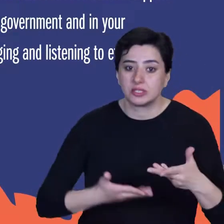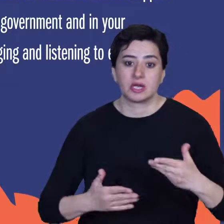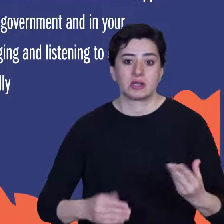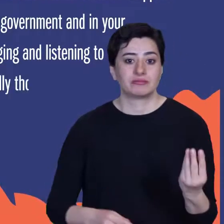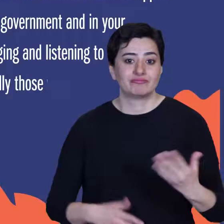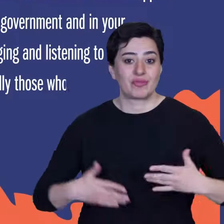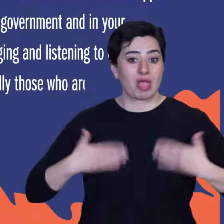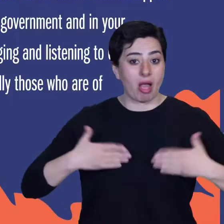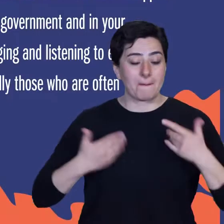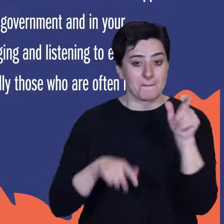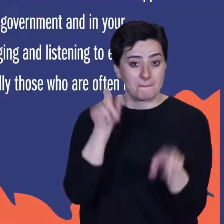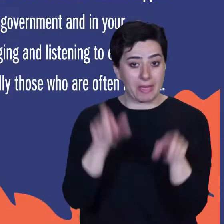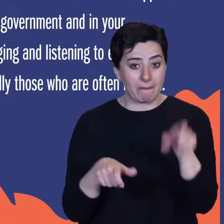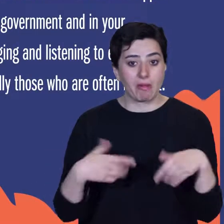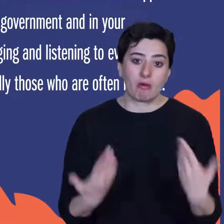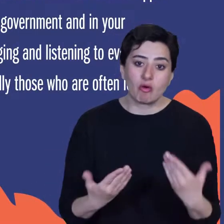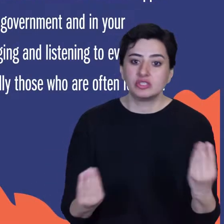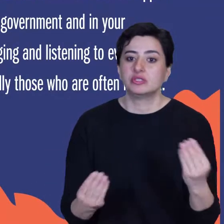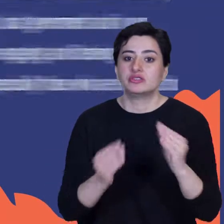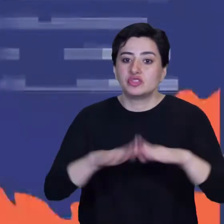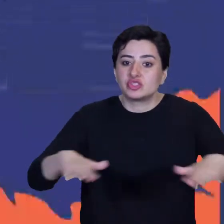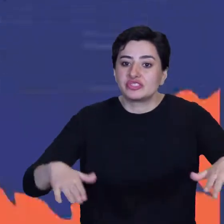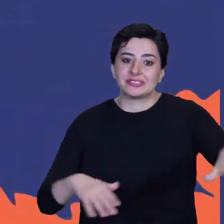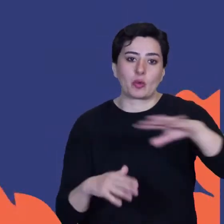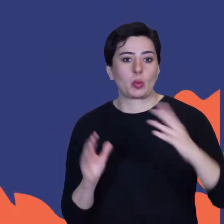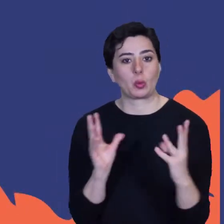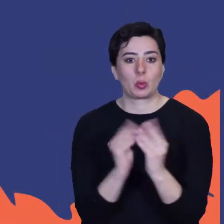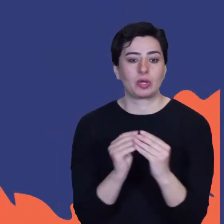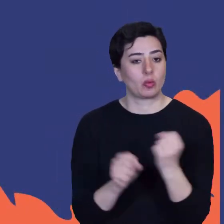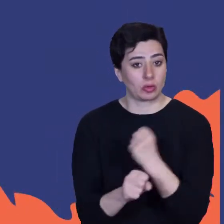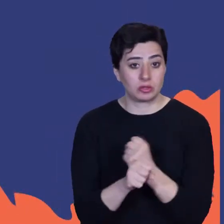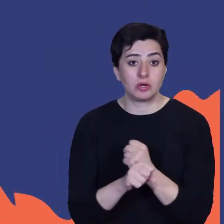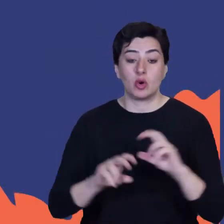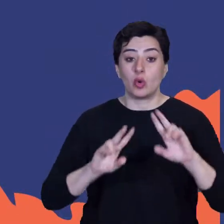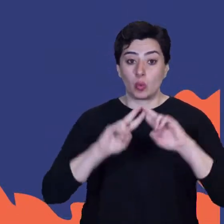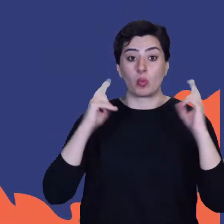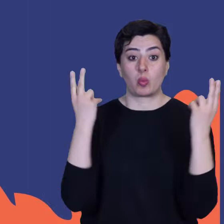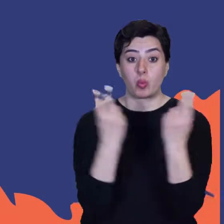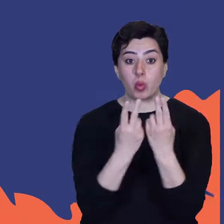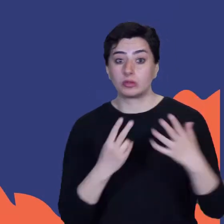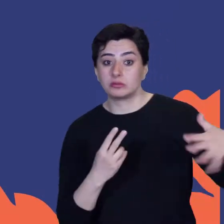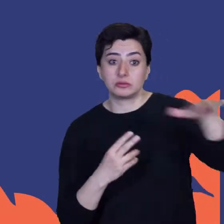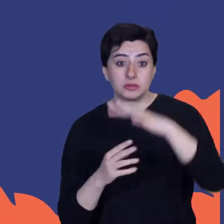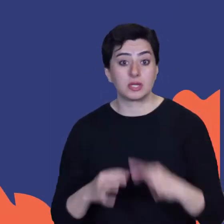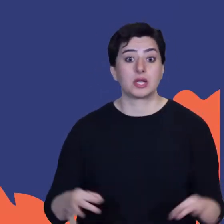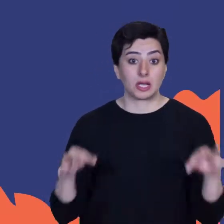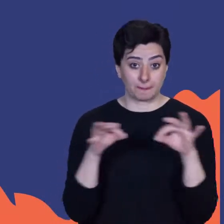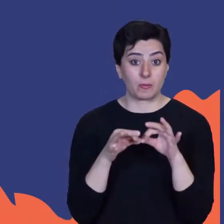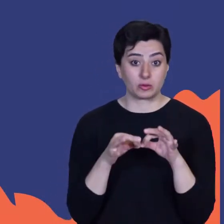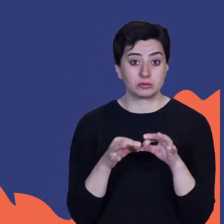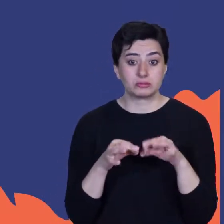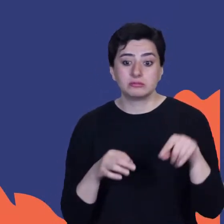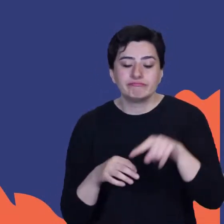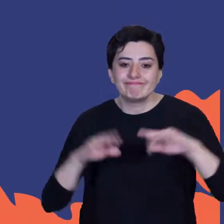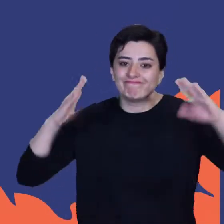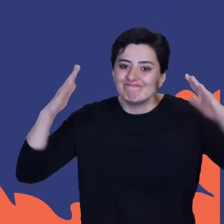and especially those who are often left out. Worldwide, people are becoming aware of the importance of disaster risk